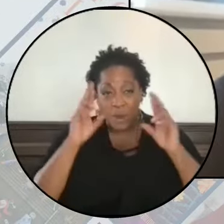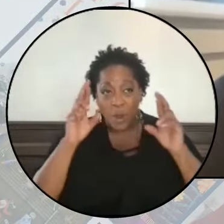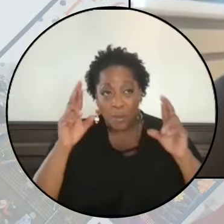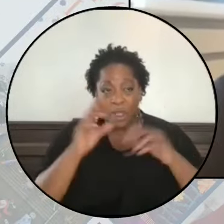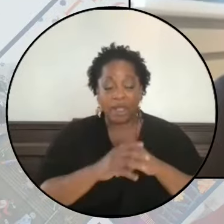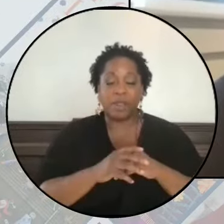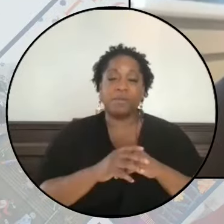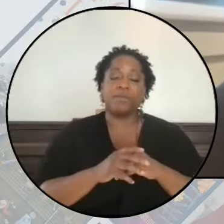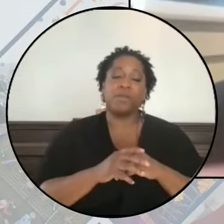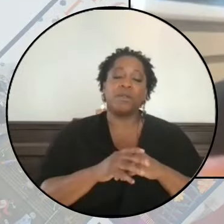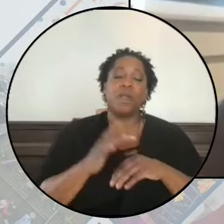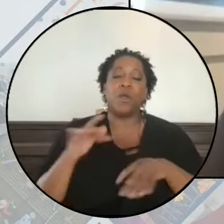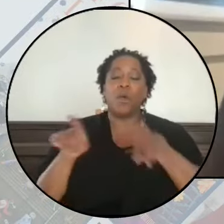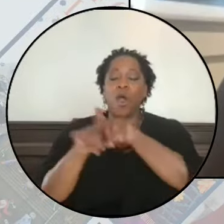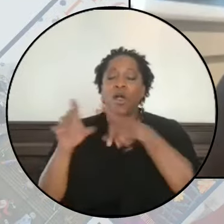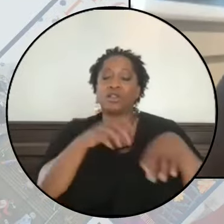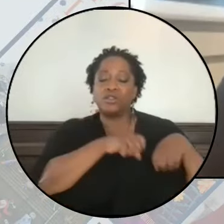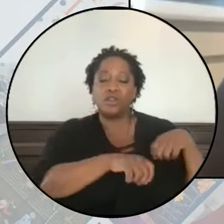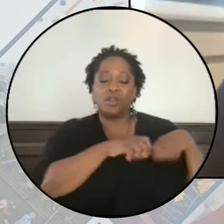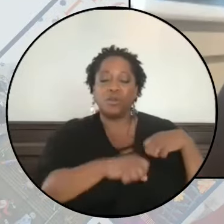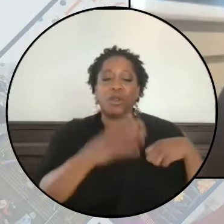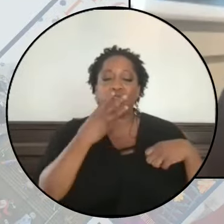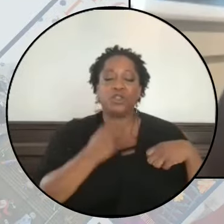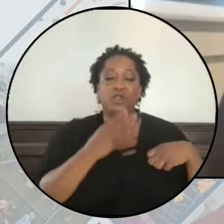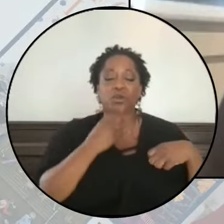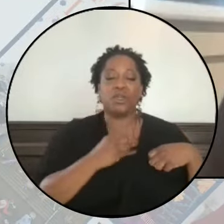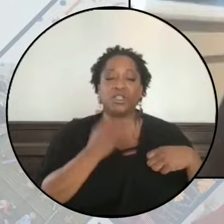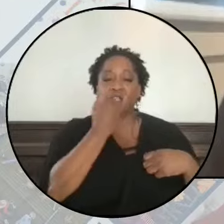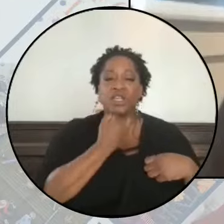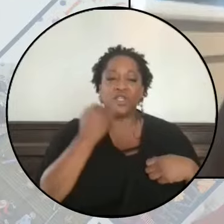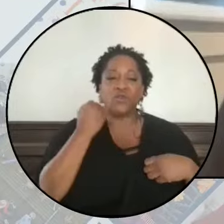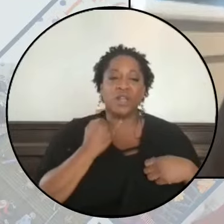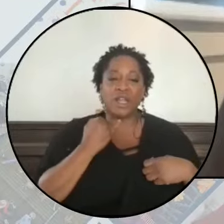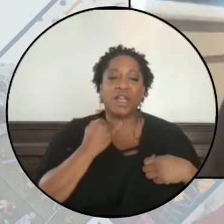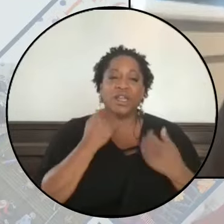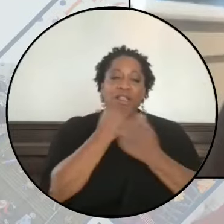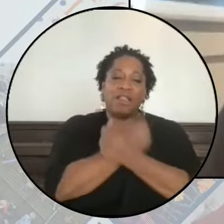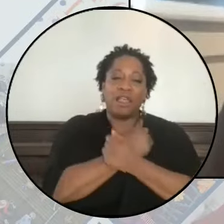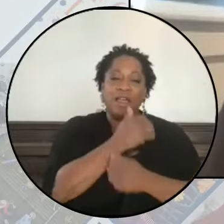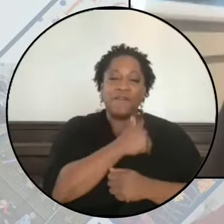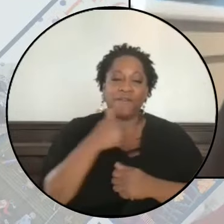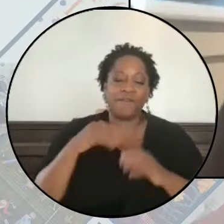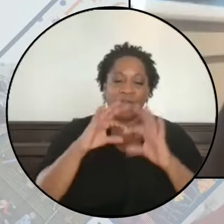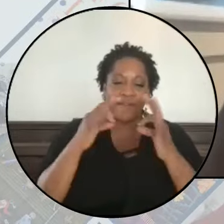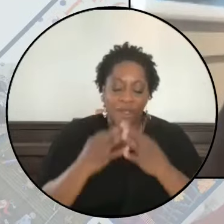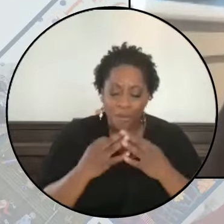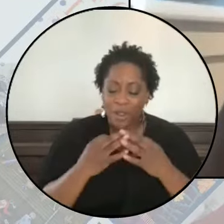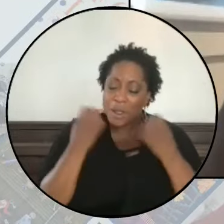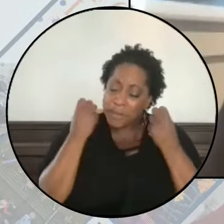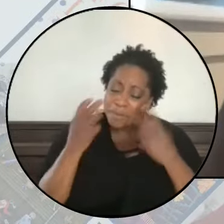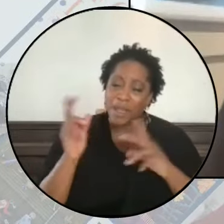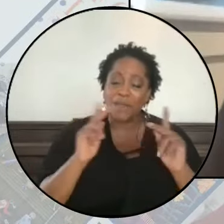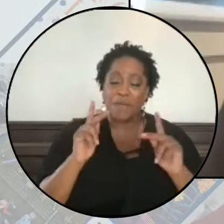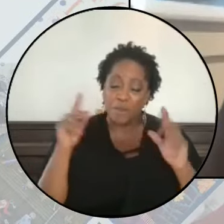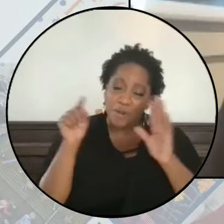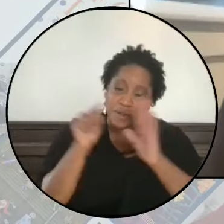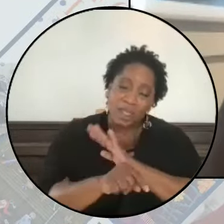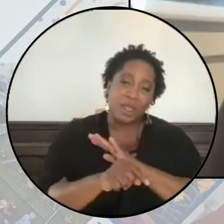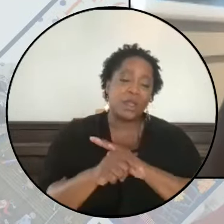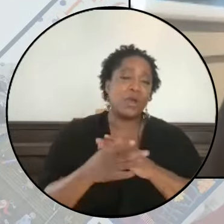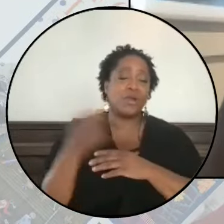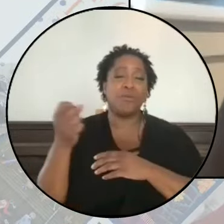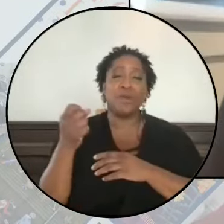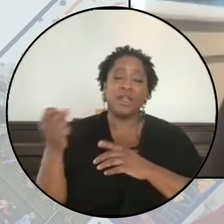We are also grieving Jewish-Israeli loved ones. We have countless members who have close family that were killed or taken